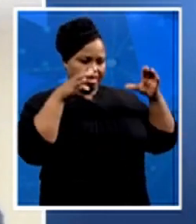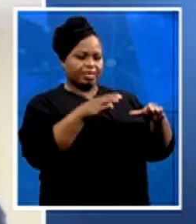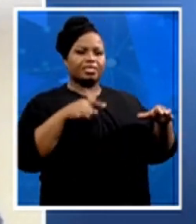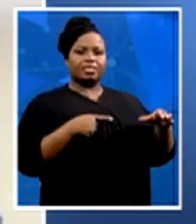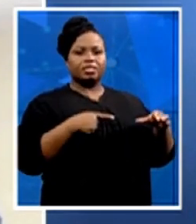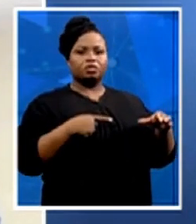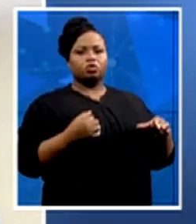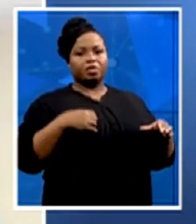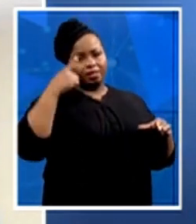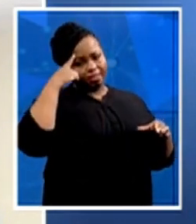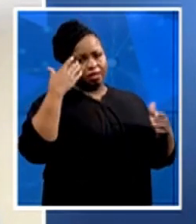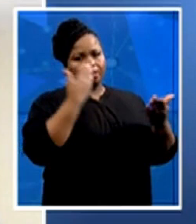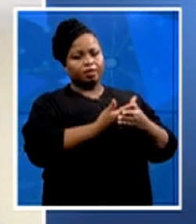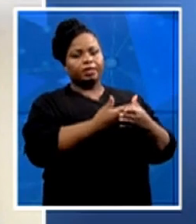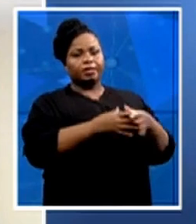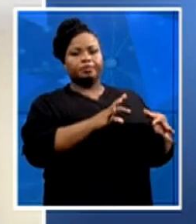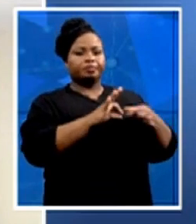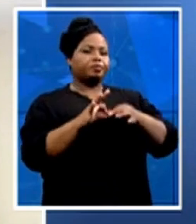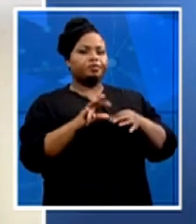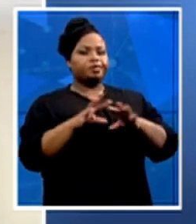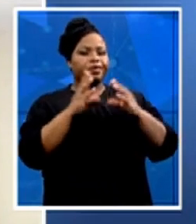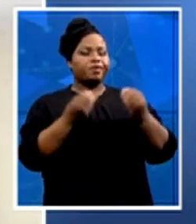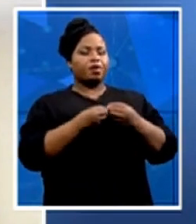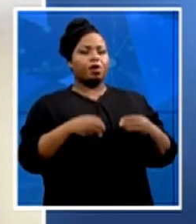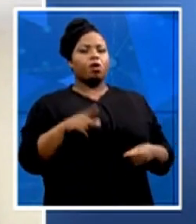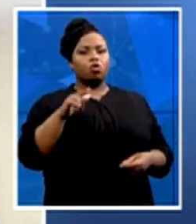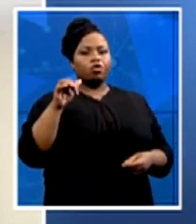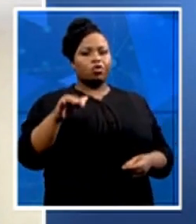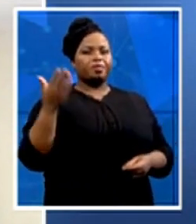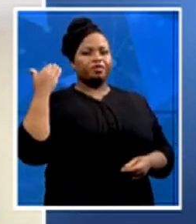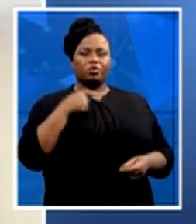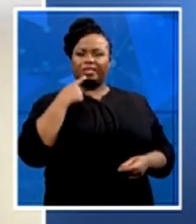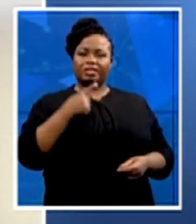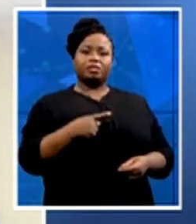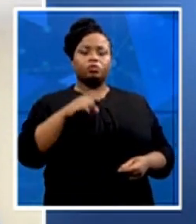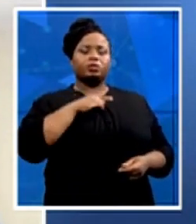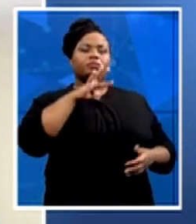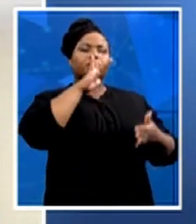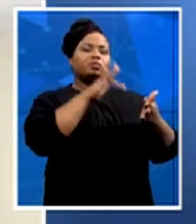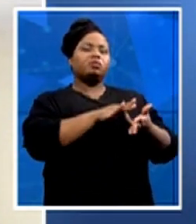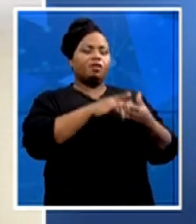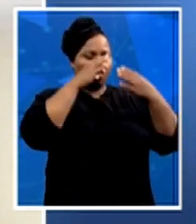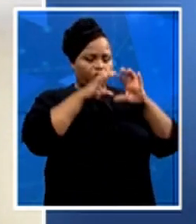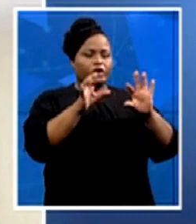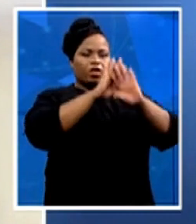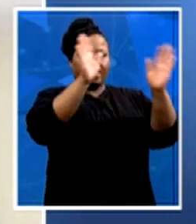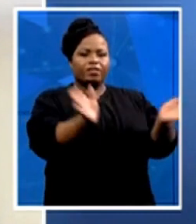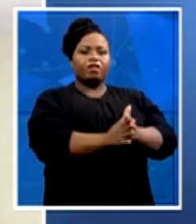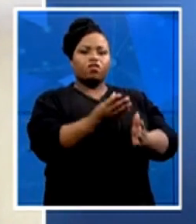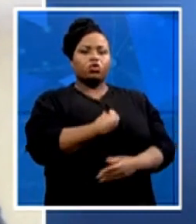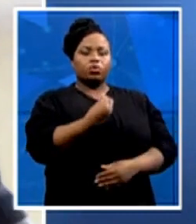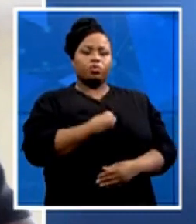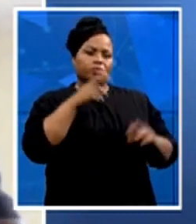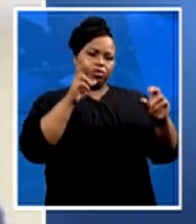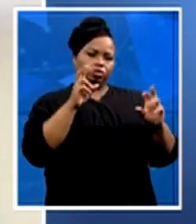what Lui Olo is speaking of, to say there must be a central point for young people. Because if you've got a unit, minister of young